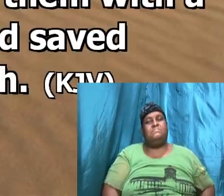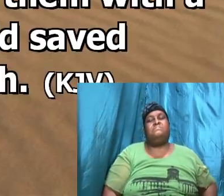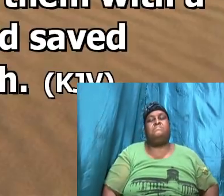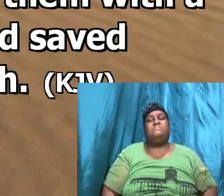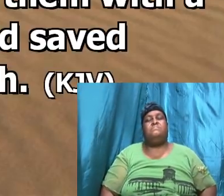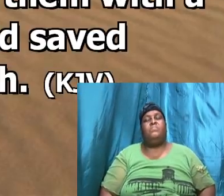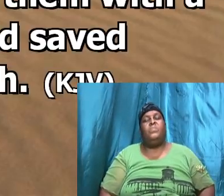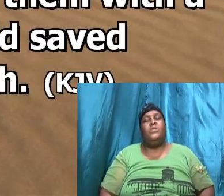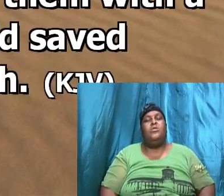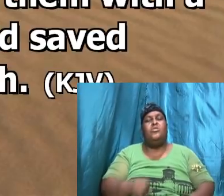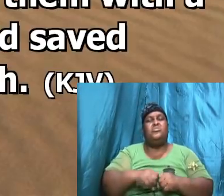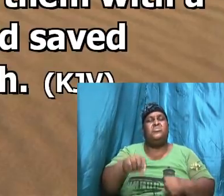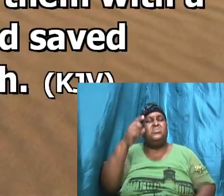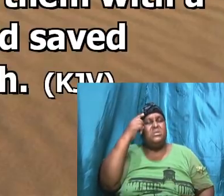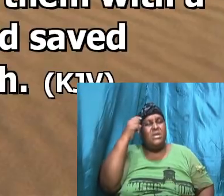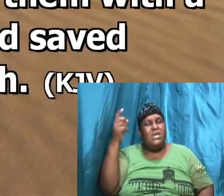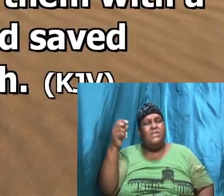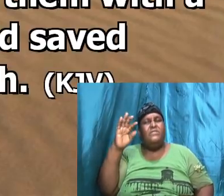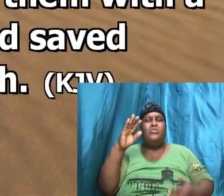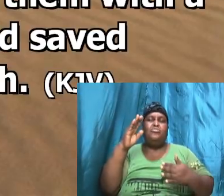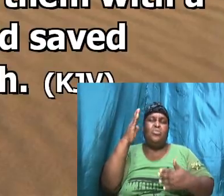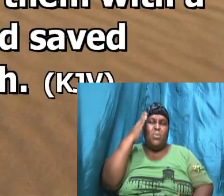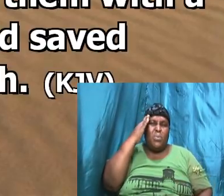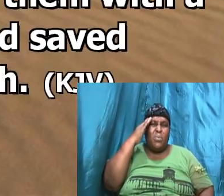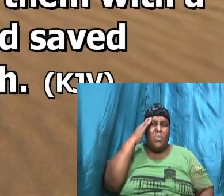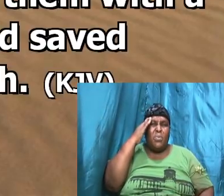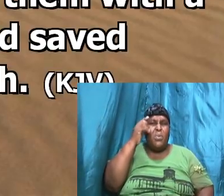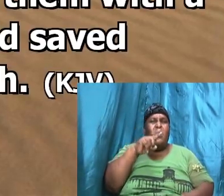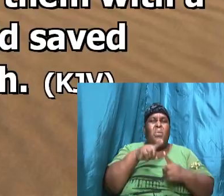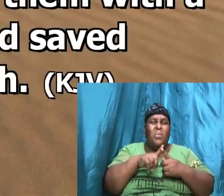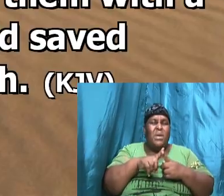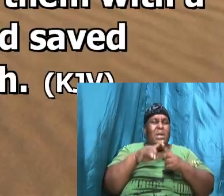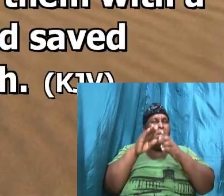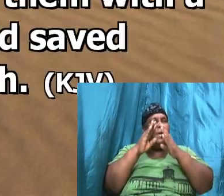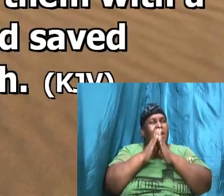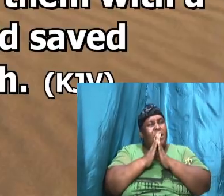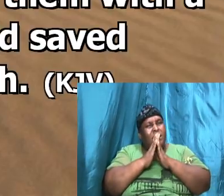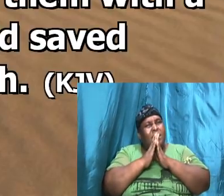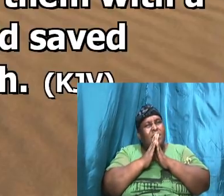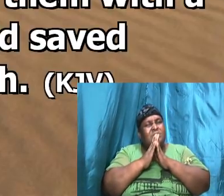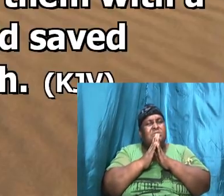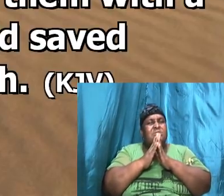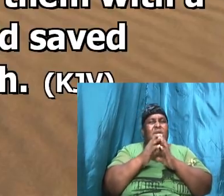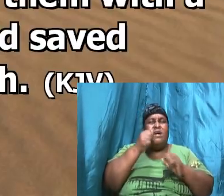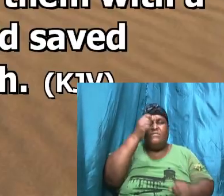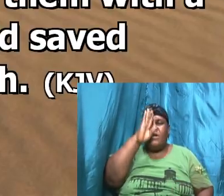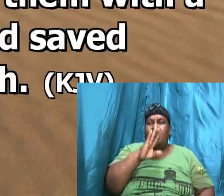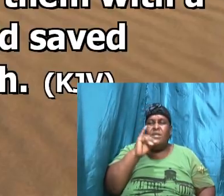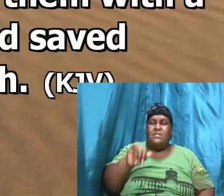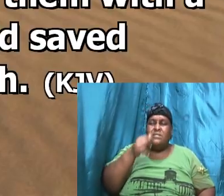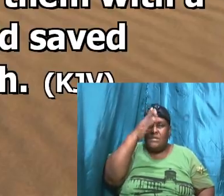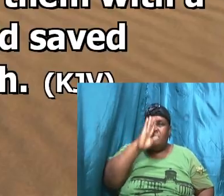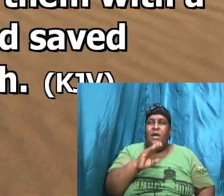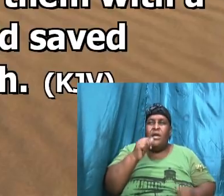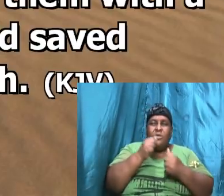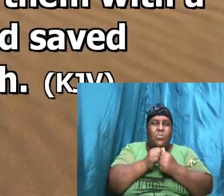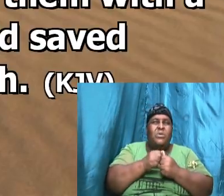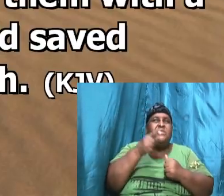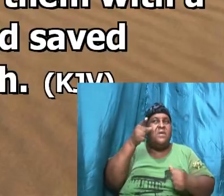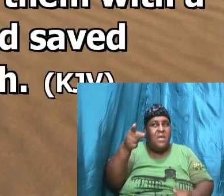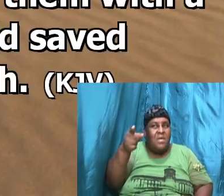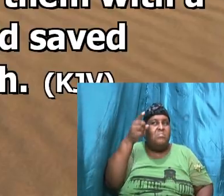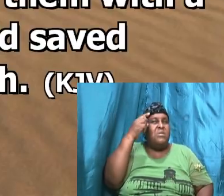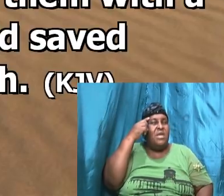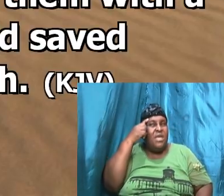so David knew after inquiring of God that God would be with him and God